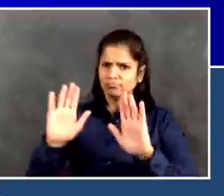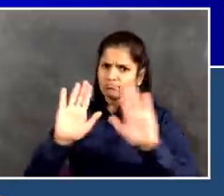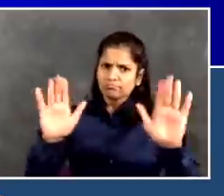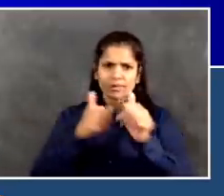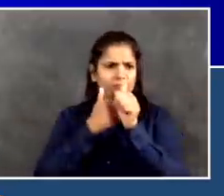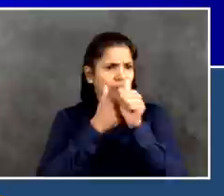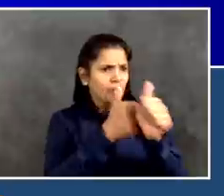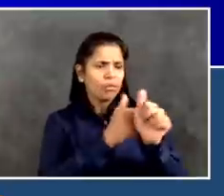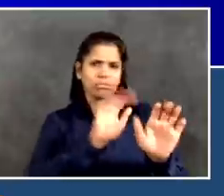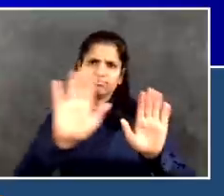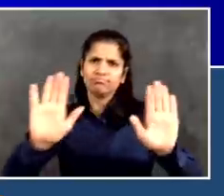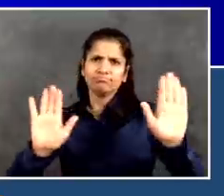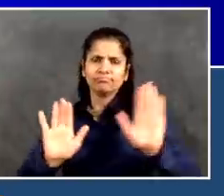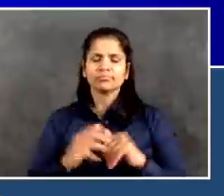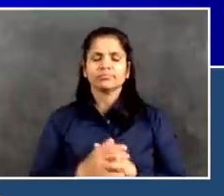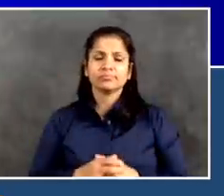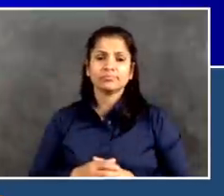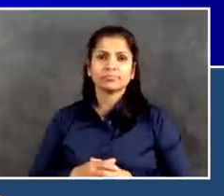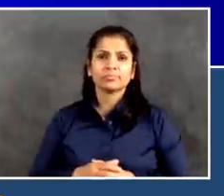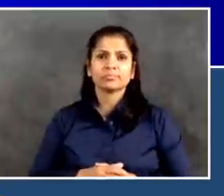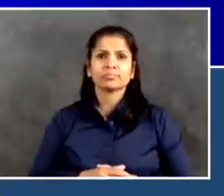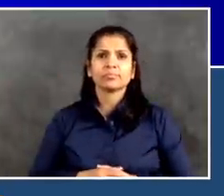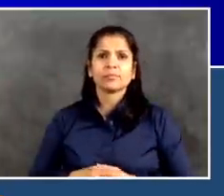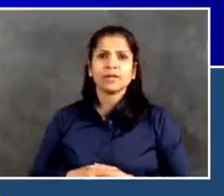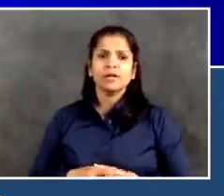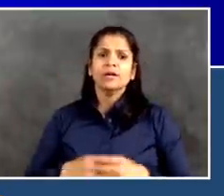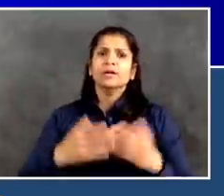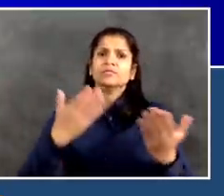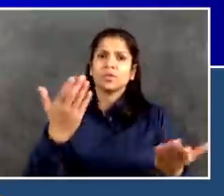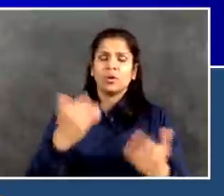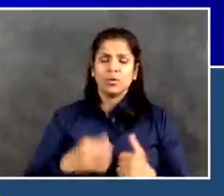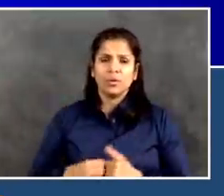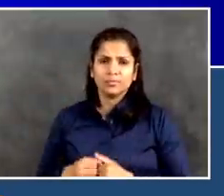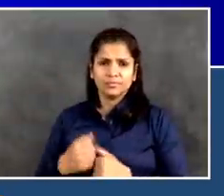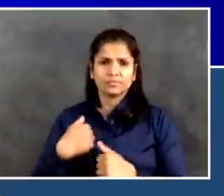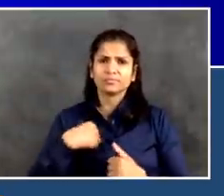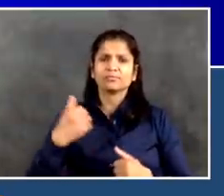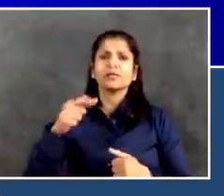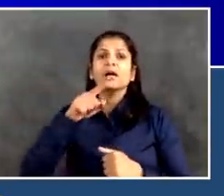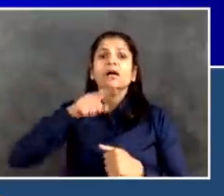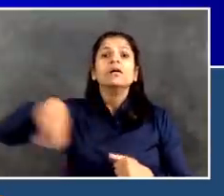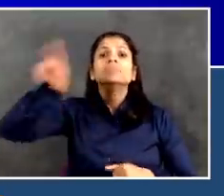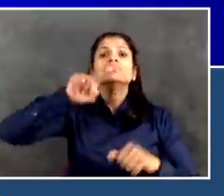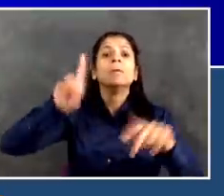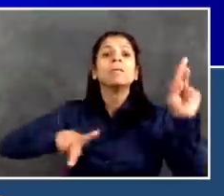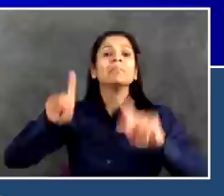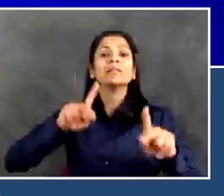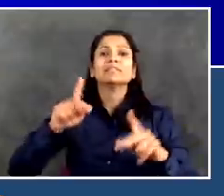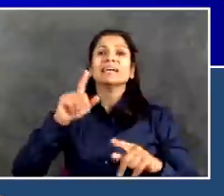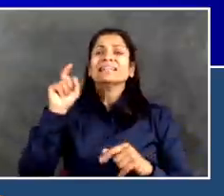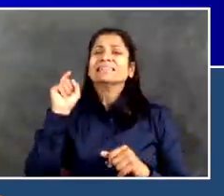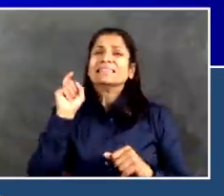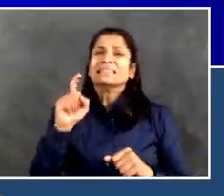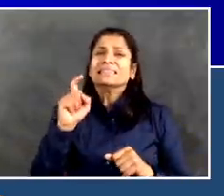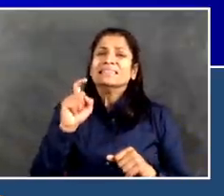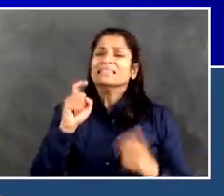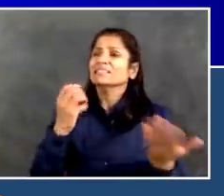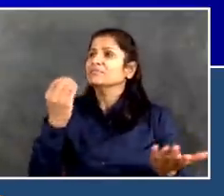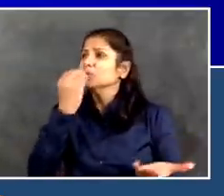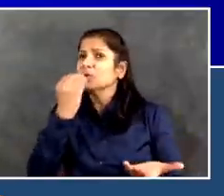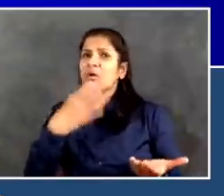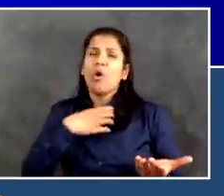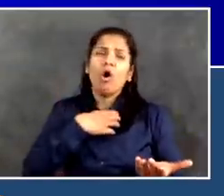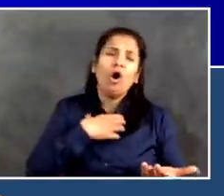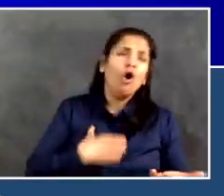So, for anyone who needs food, again, no New Yorker will go hungry. Any New Yorker needs food. It will always be there for you during this crisis. Your